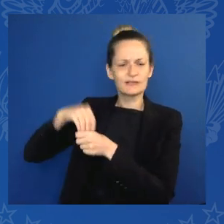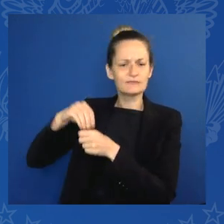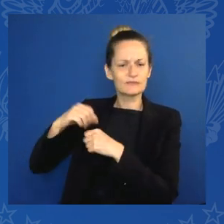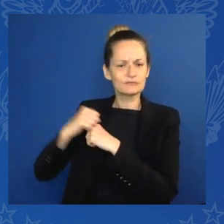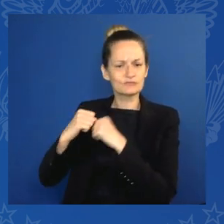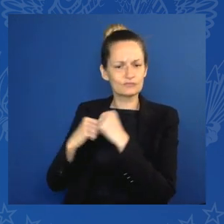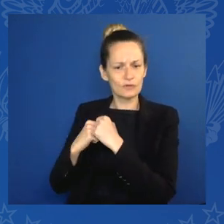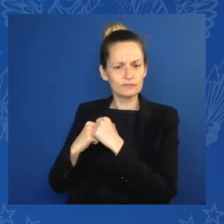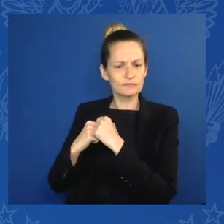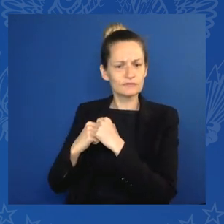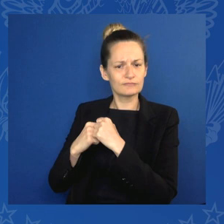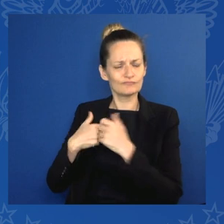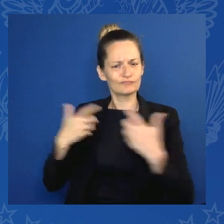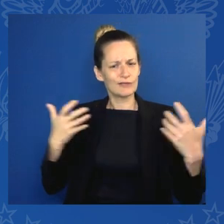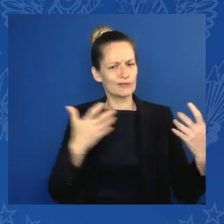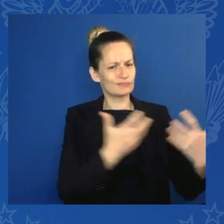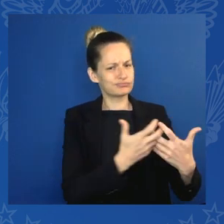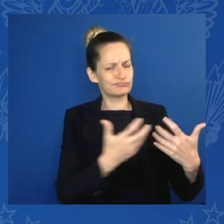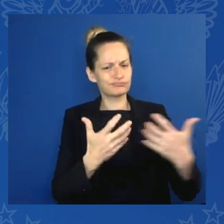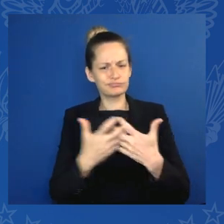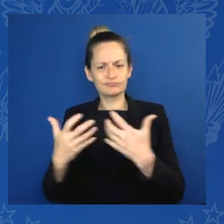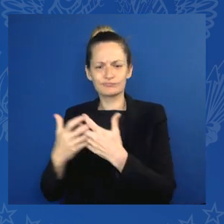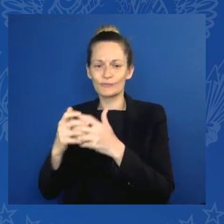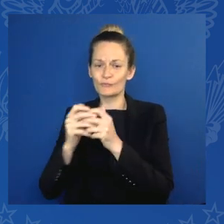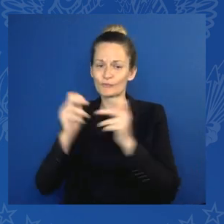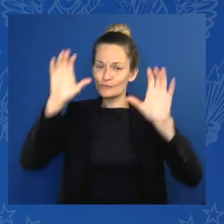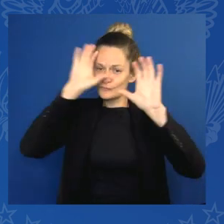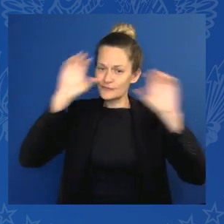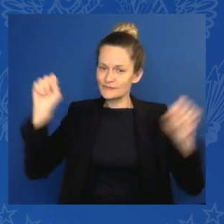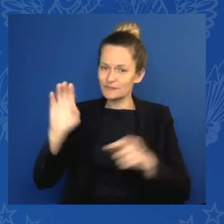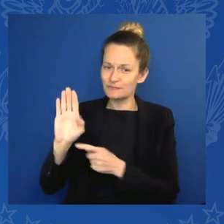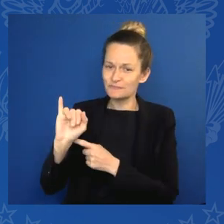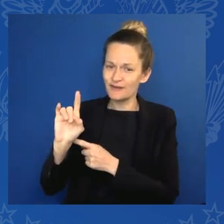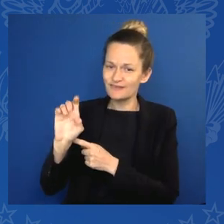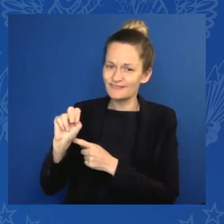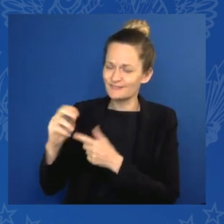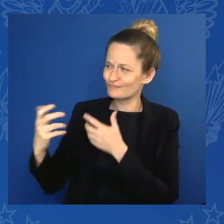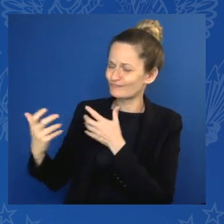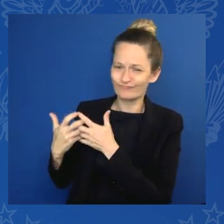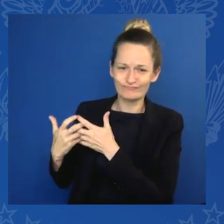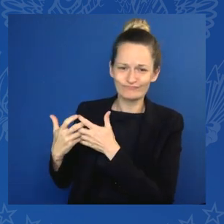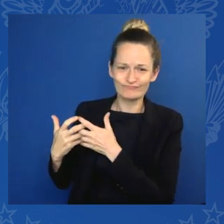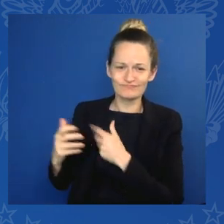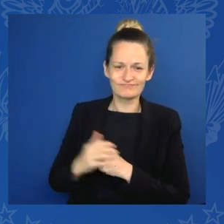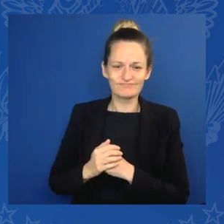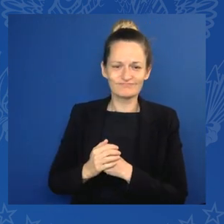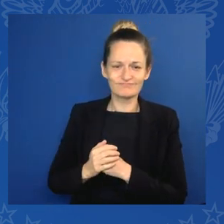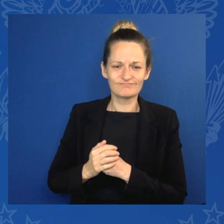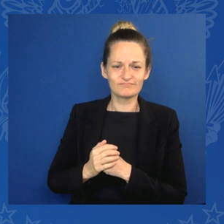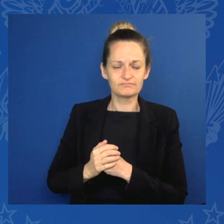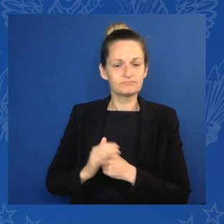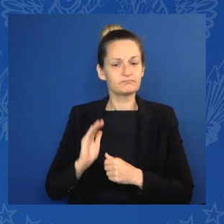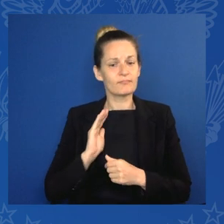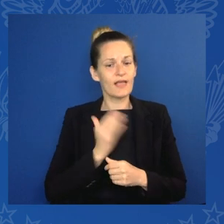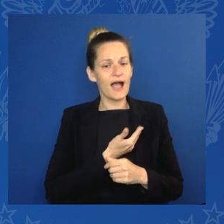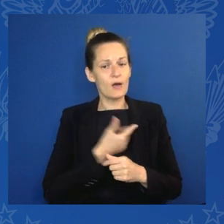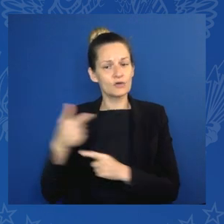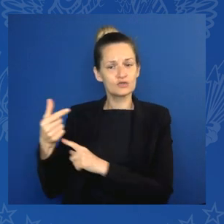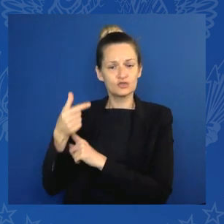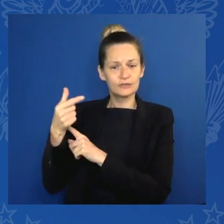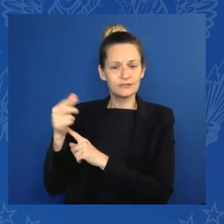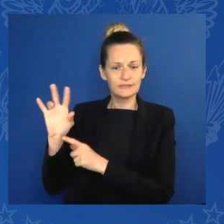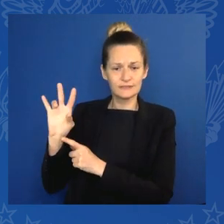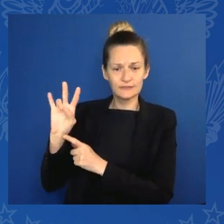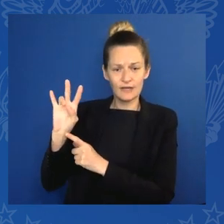Joe. The G7 has set itself the ambition of making the world a better offer on infrastructure investment. Today,